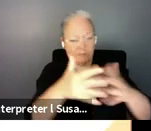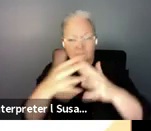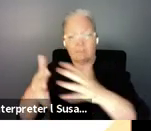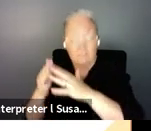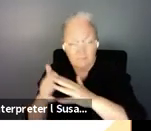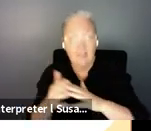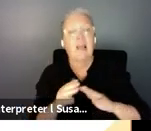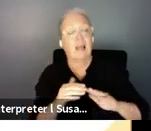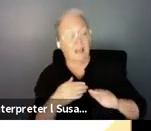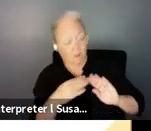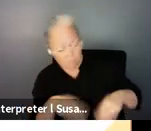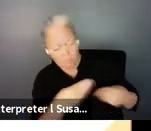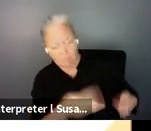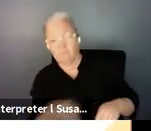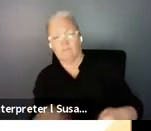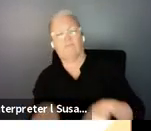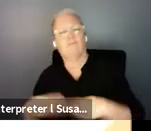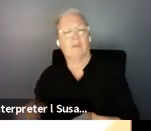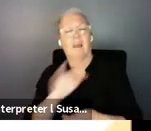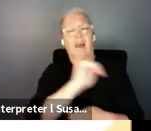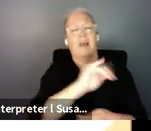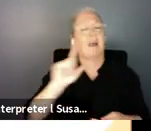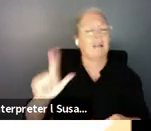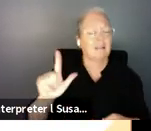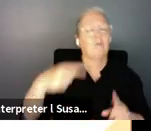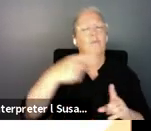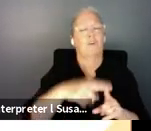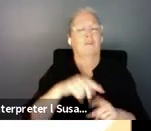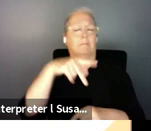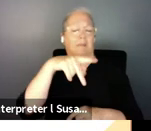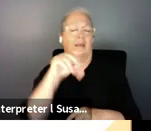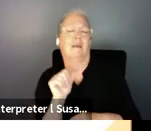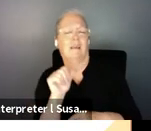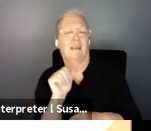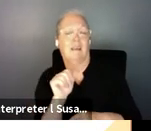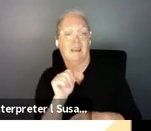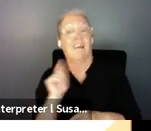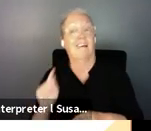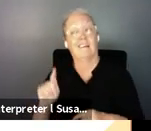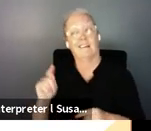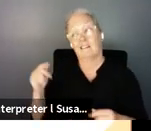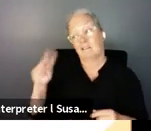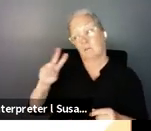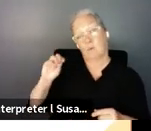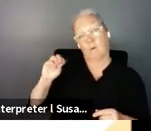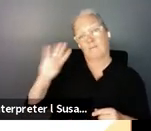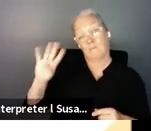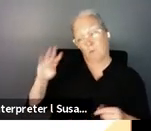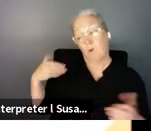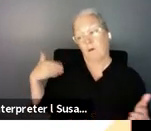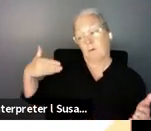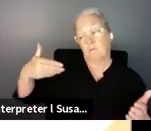including the pa services since um 2004 through various projects